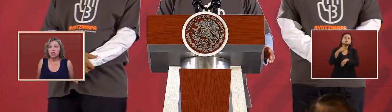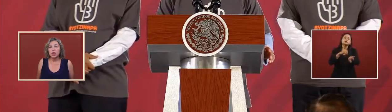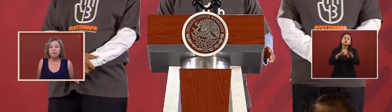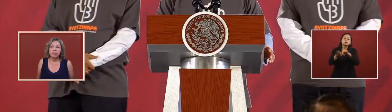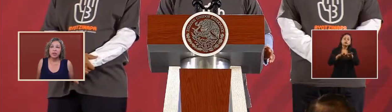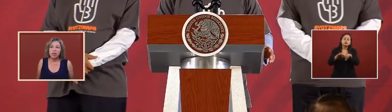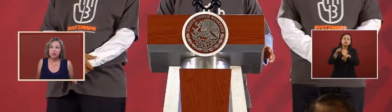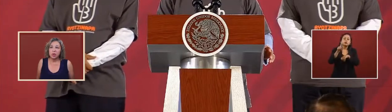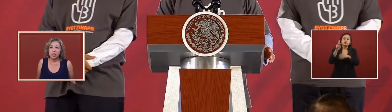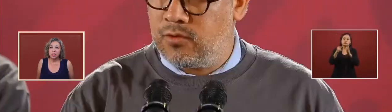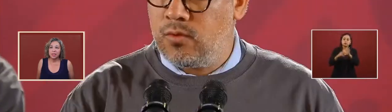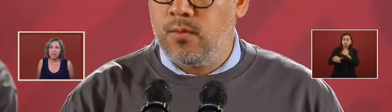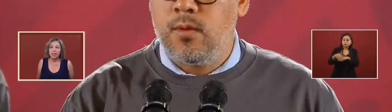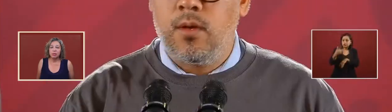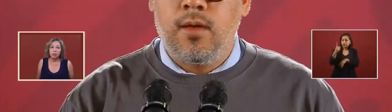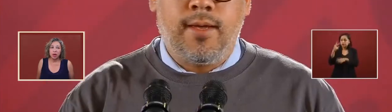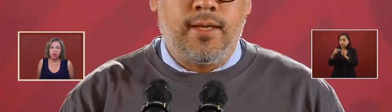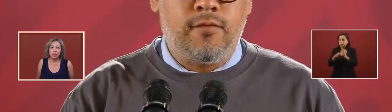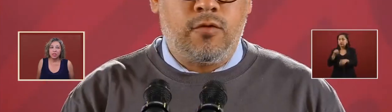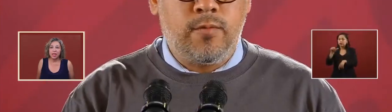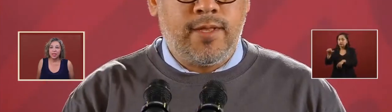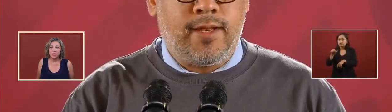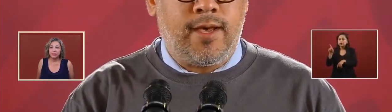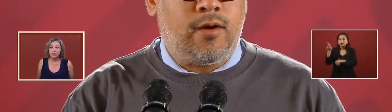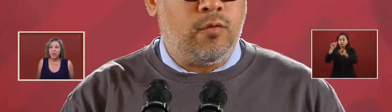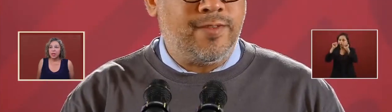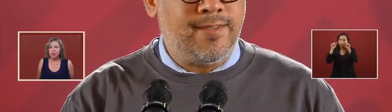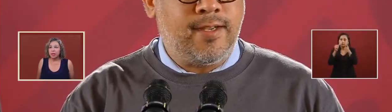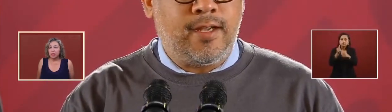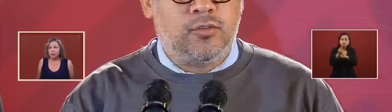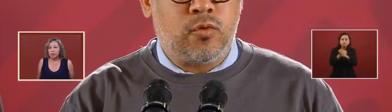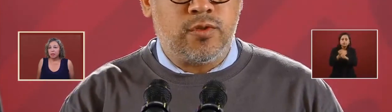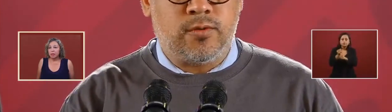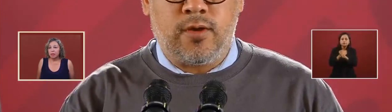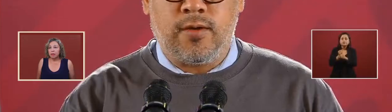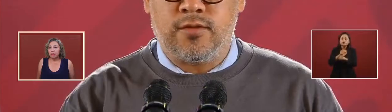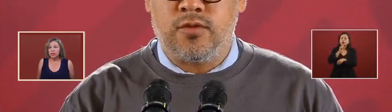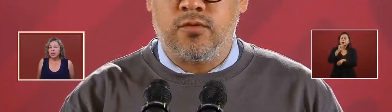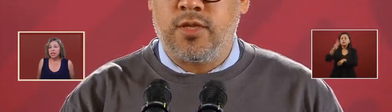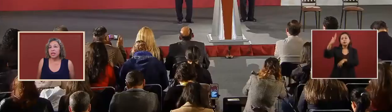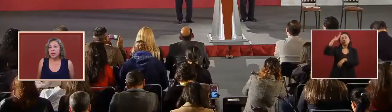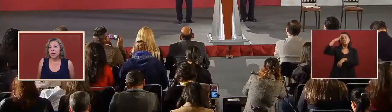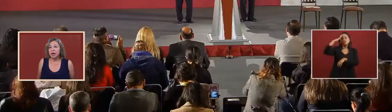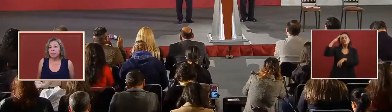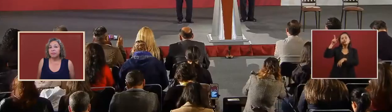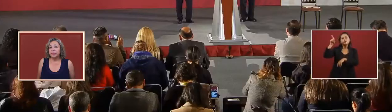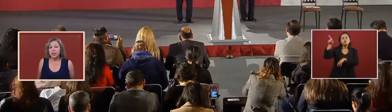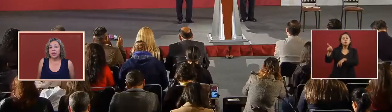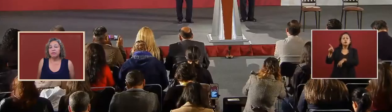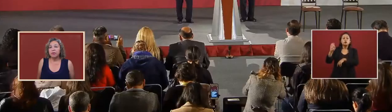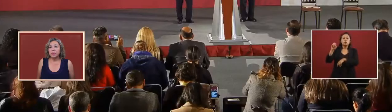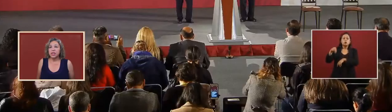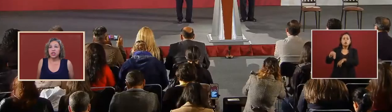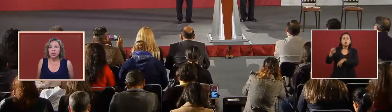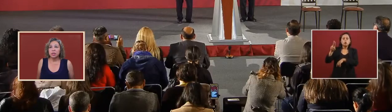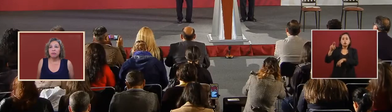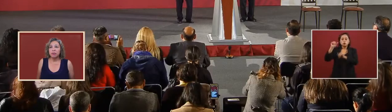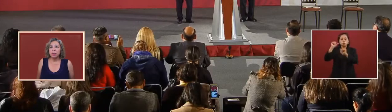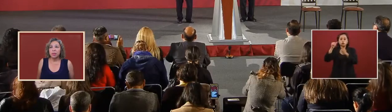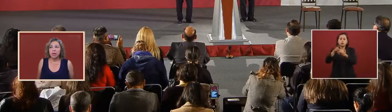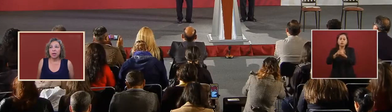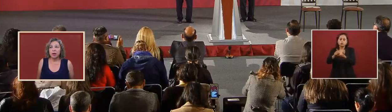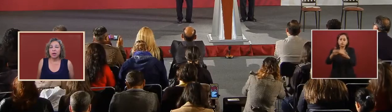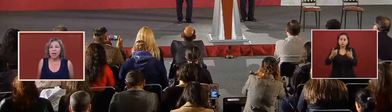in 2015 and 2016 regarding this case the um information